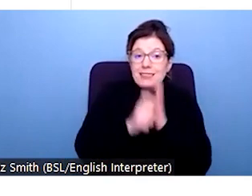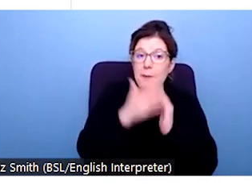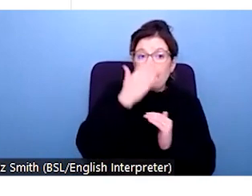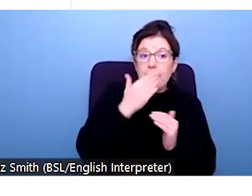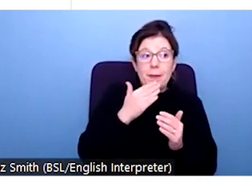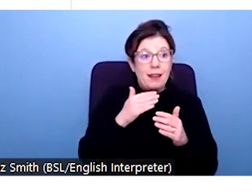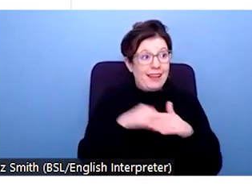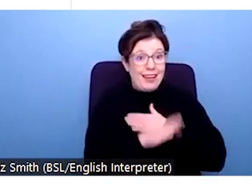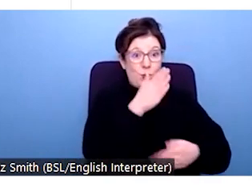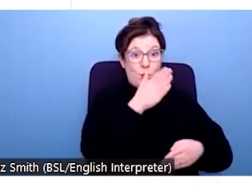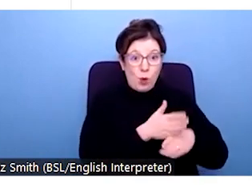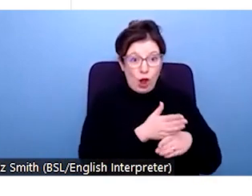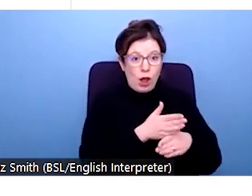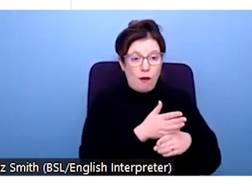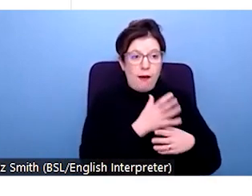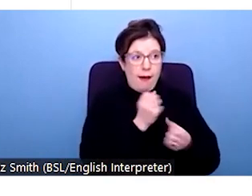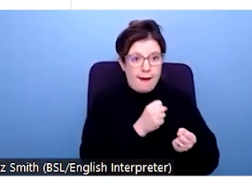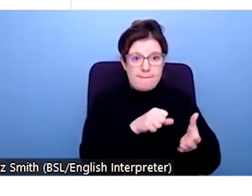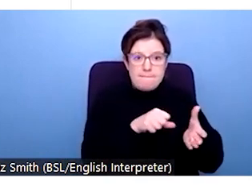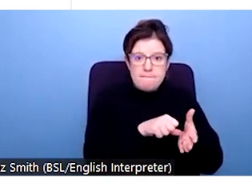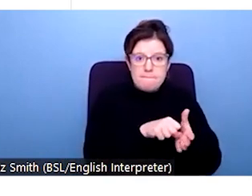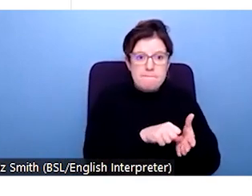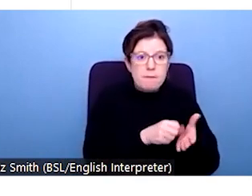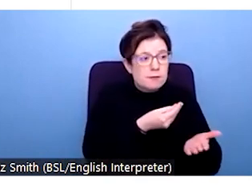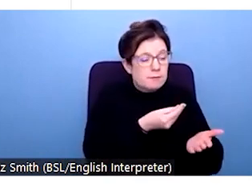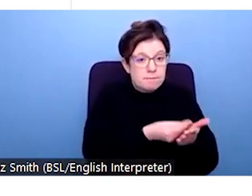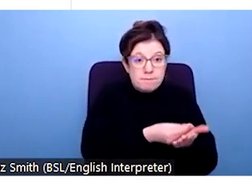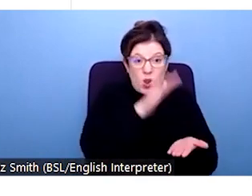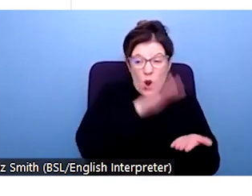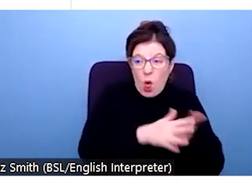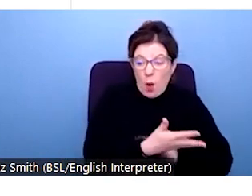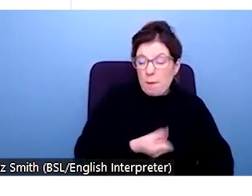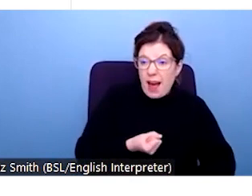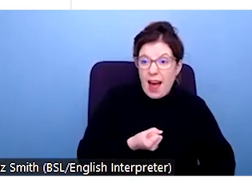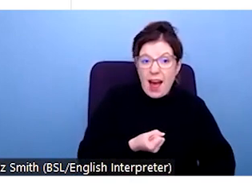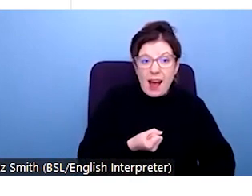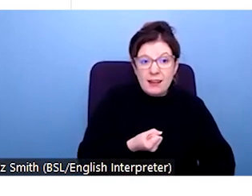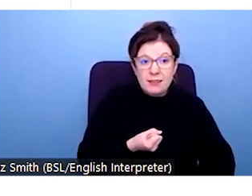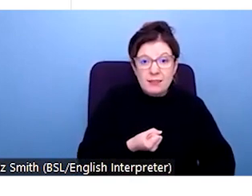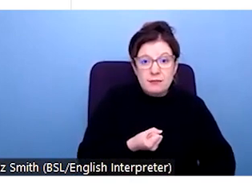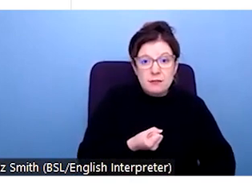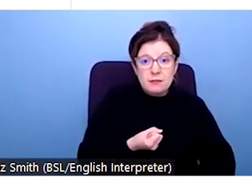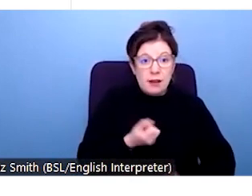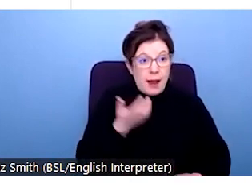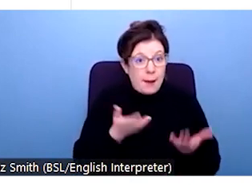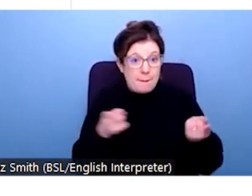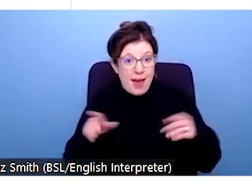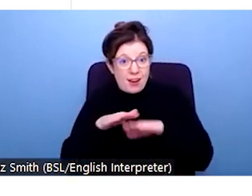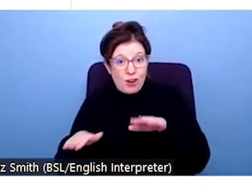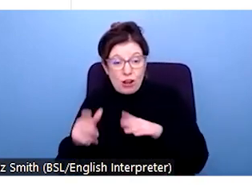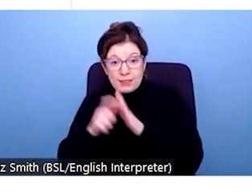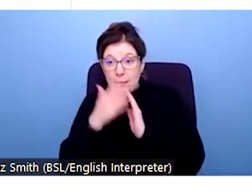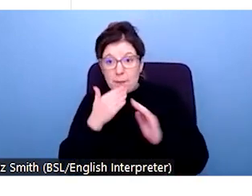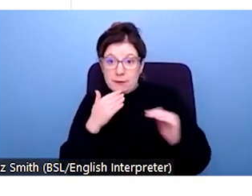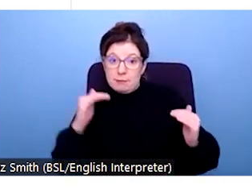face significant pay penalties and more likely to be low paid. And their pay is on average lower than for non-disabled people.